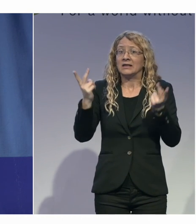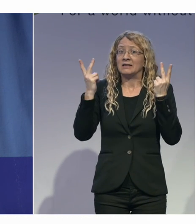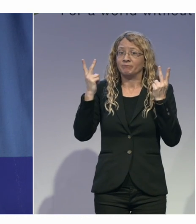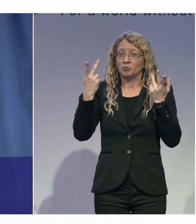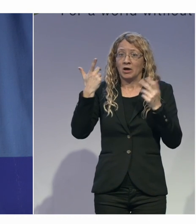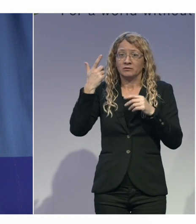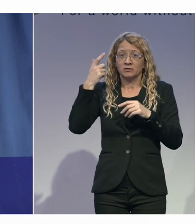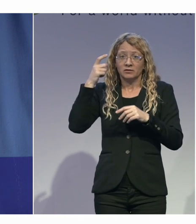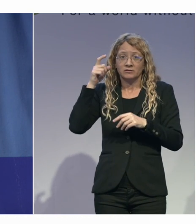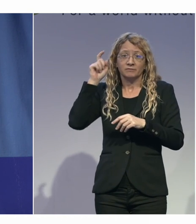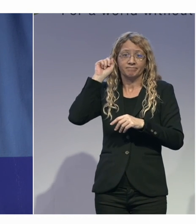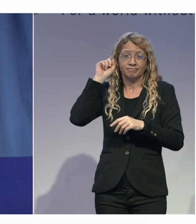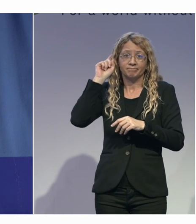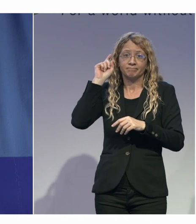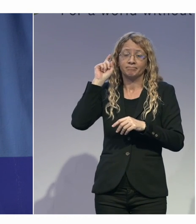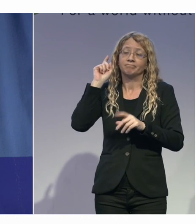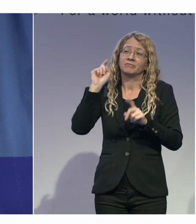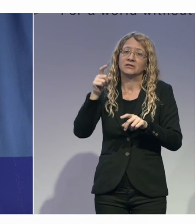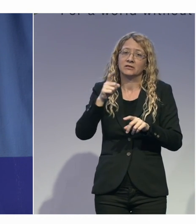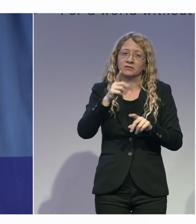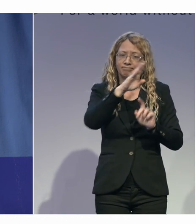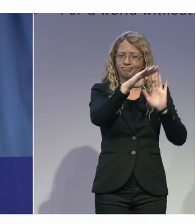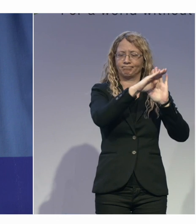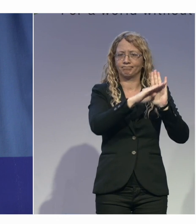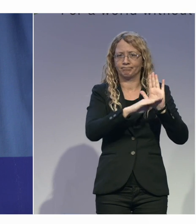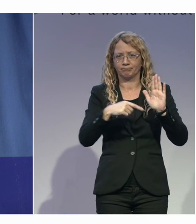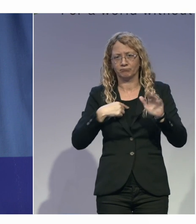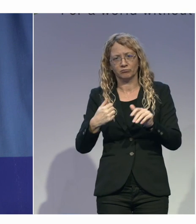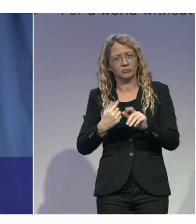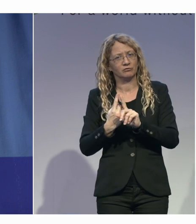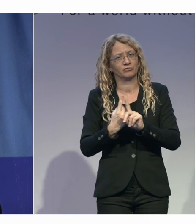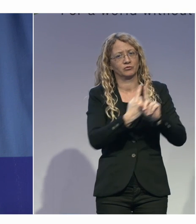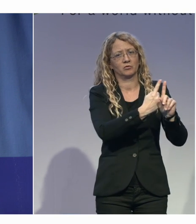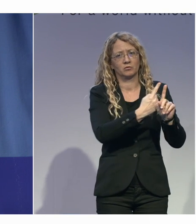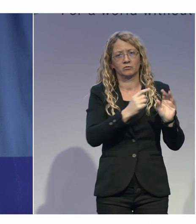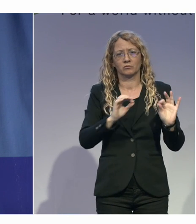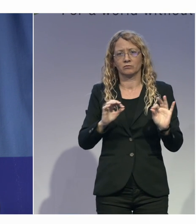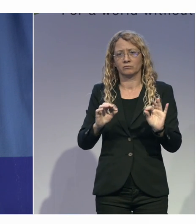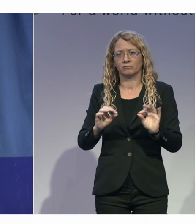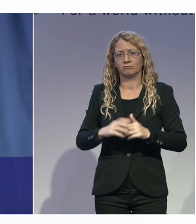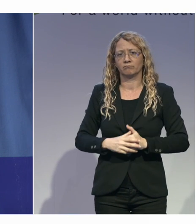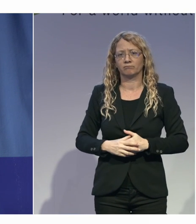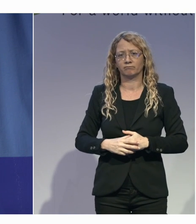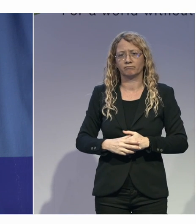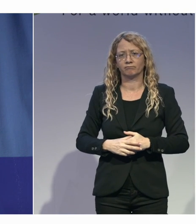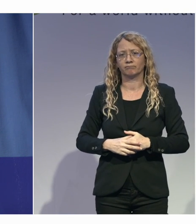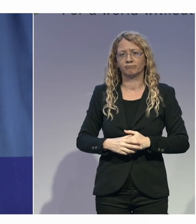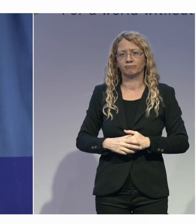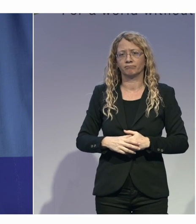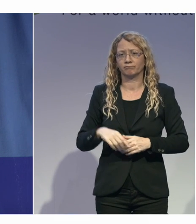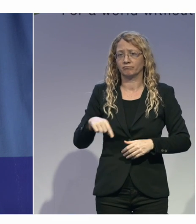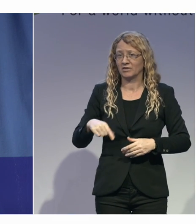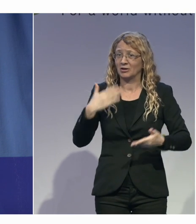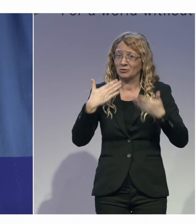at Zero Project conferences and working with the various mentors to standardize our businesses, to